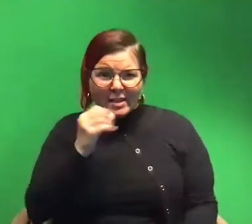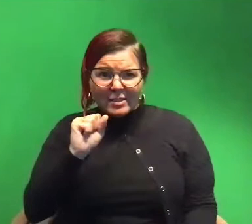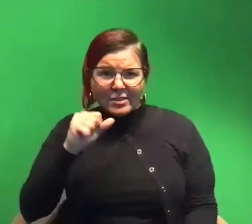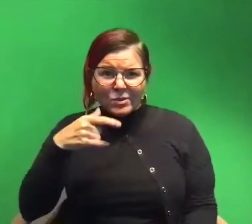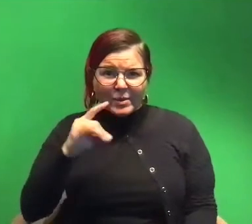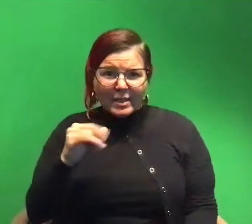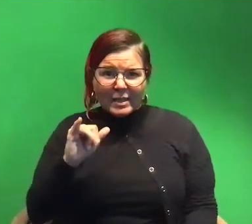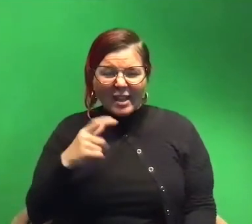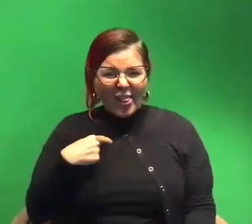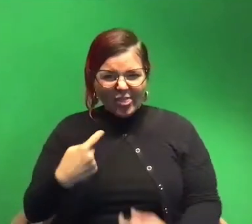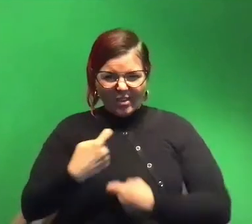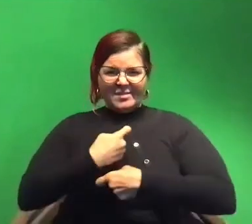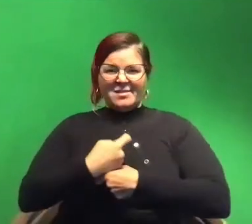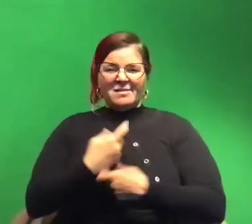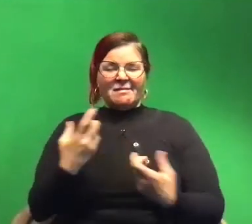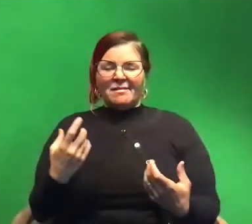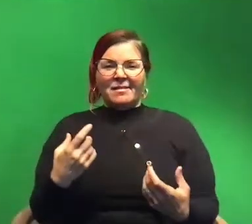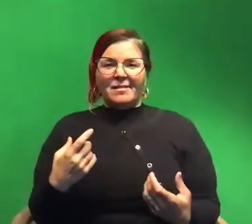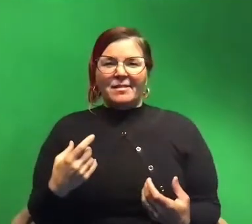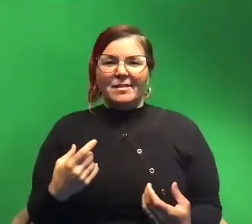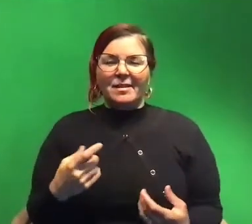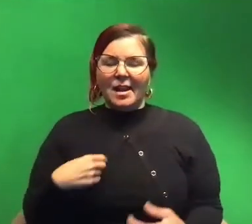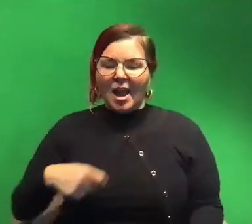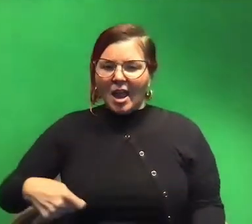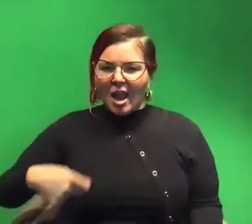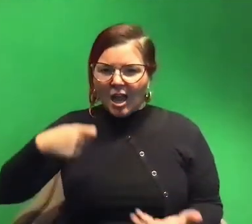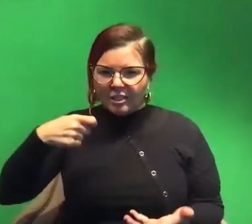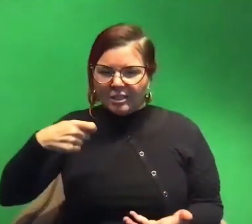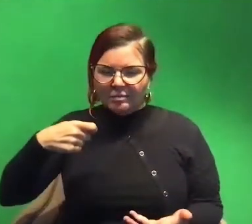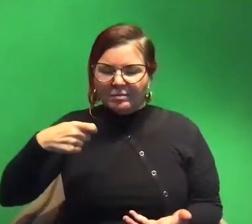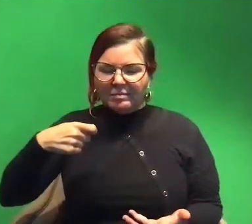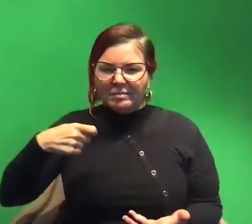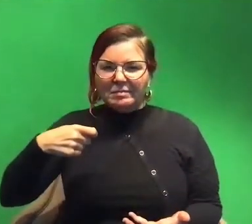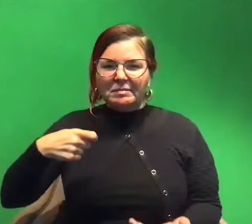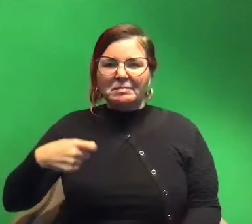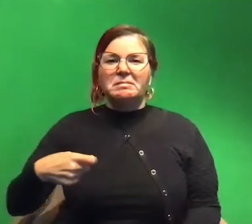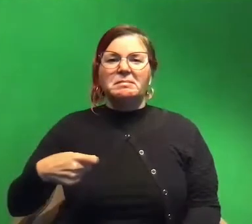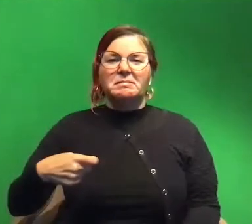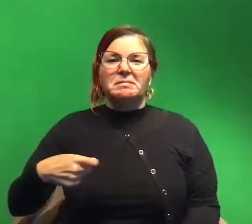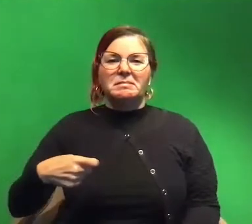were just messing with me and so i took a bite and then it was like i had licked my lab wall yeah